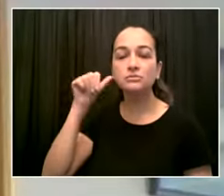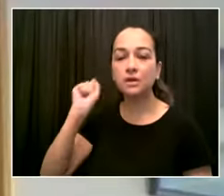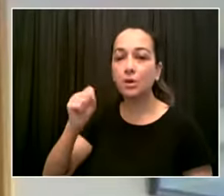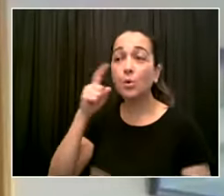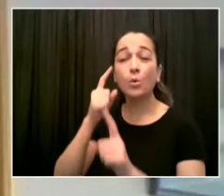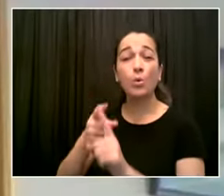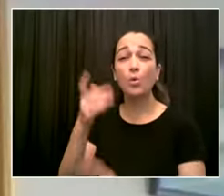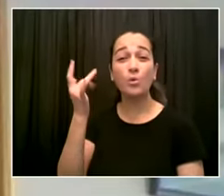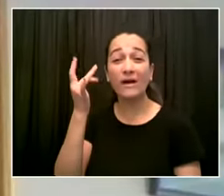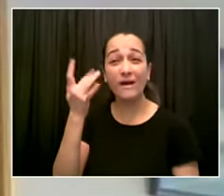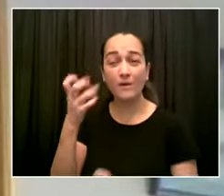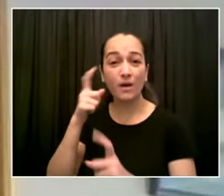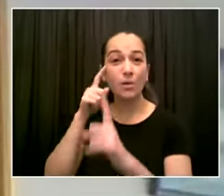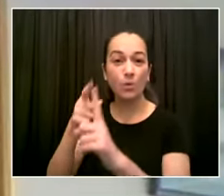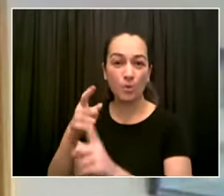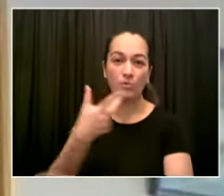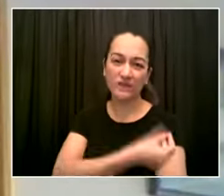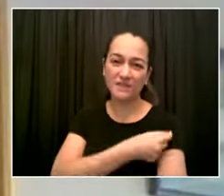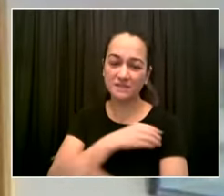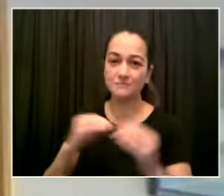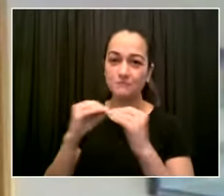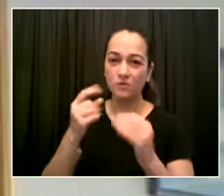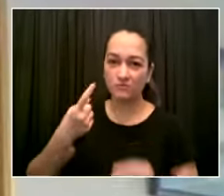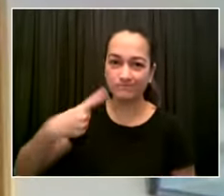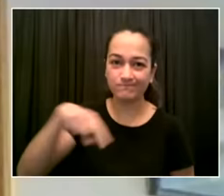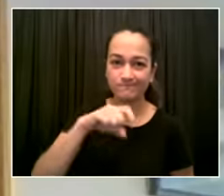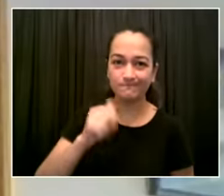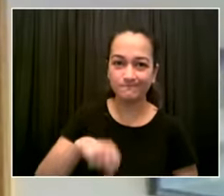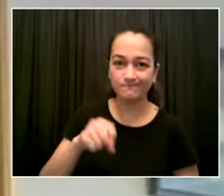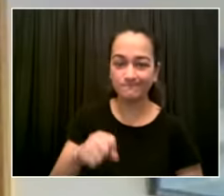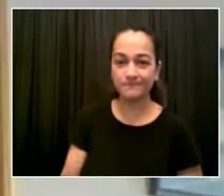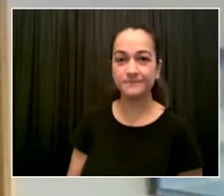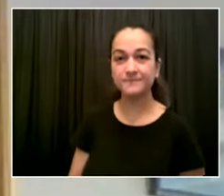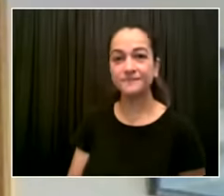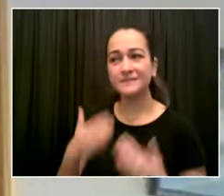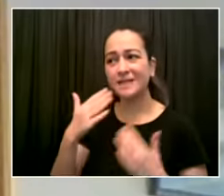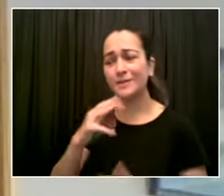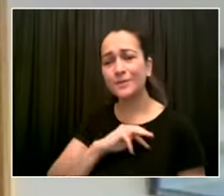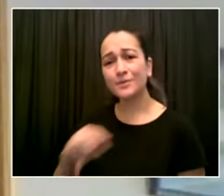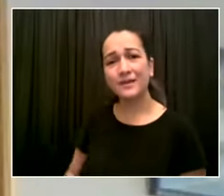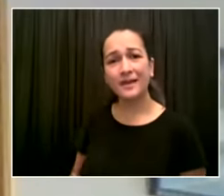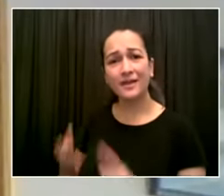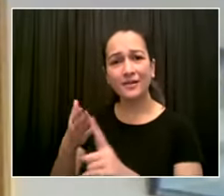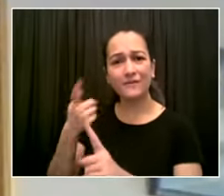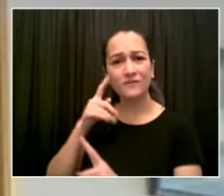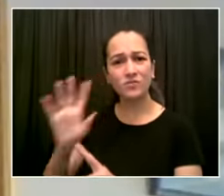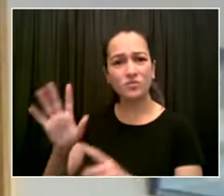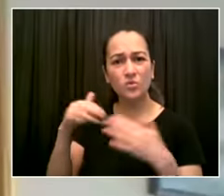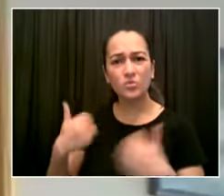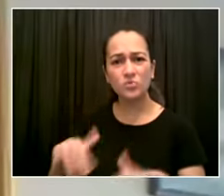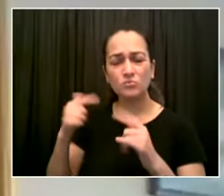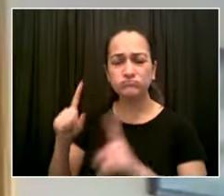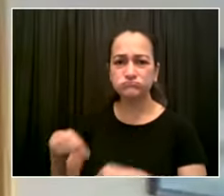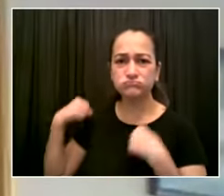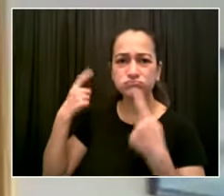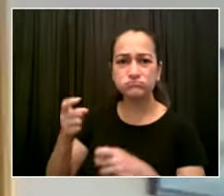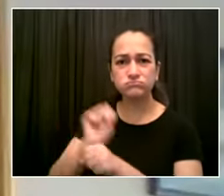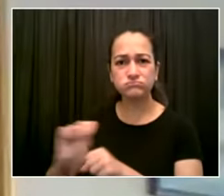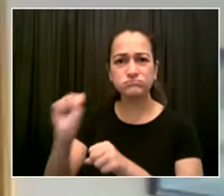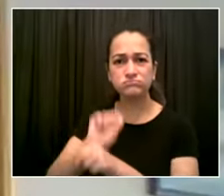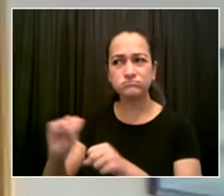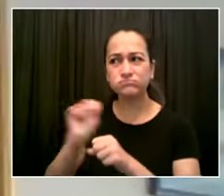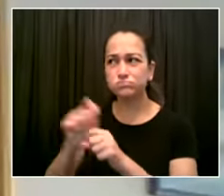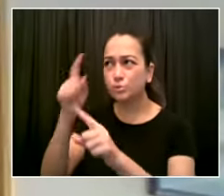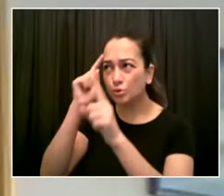get all new yorkers vaccinated our teachers frontline workers health care public service workers and yes staten